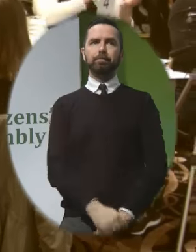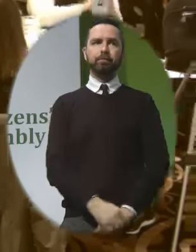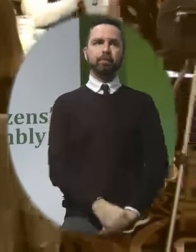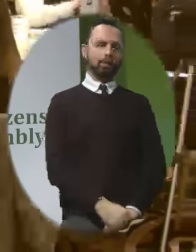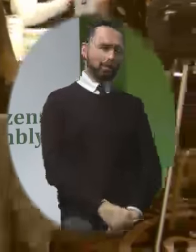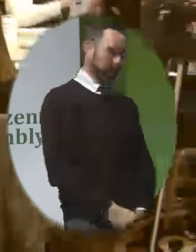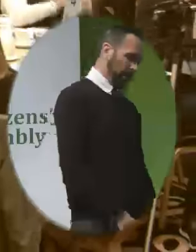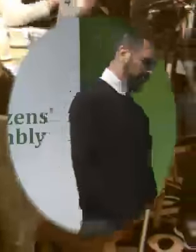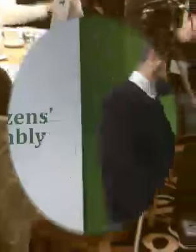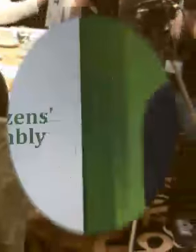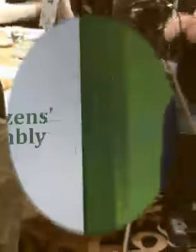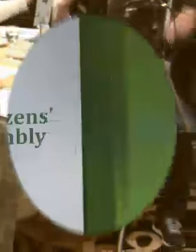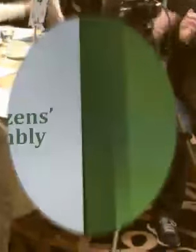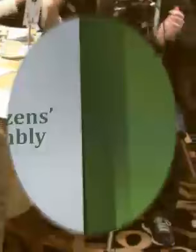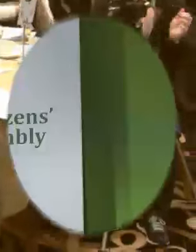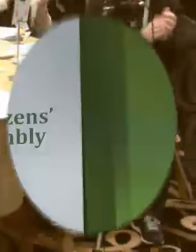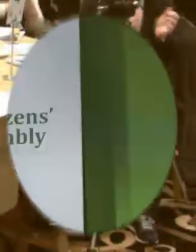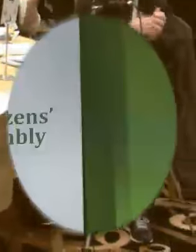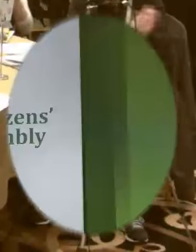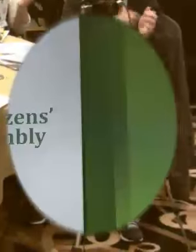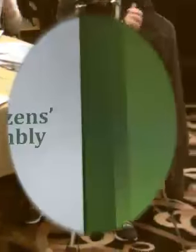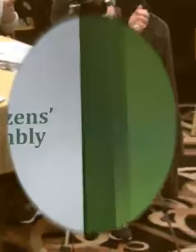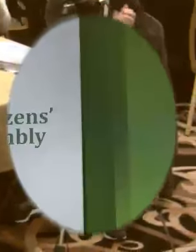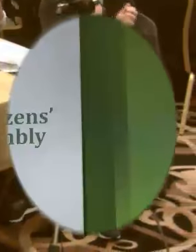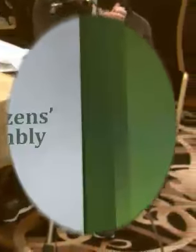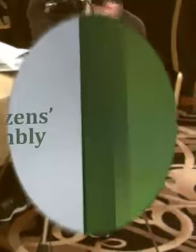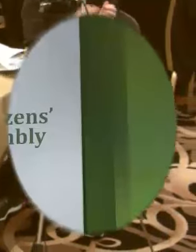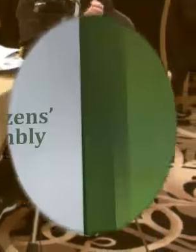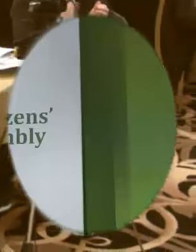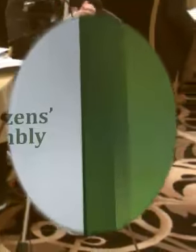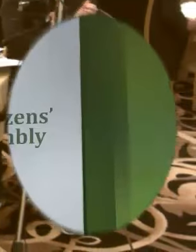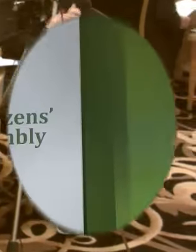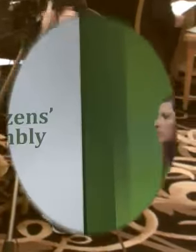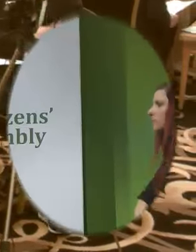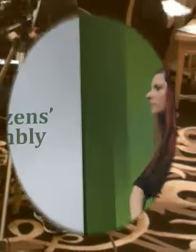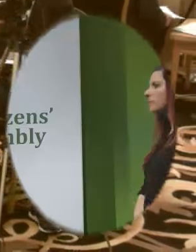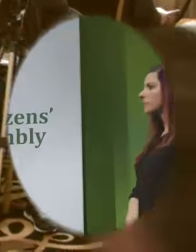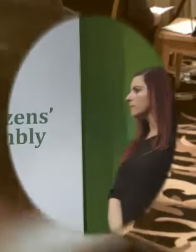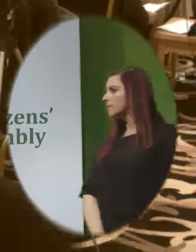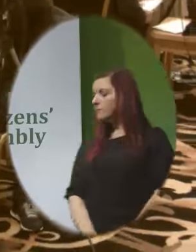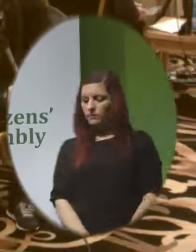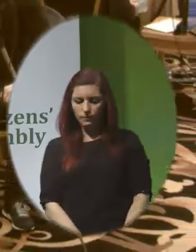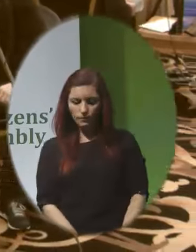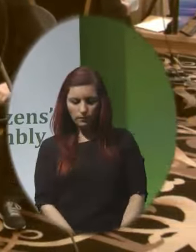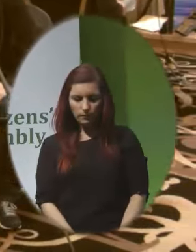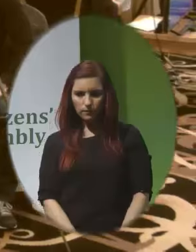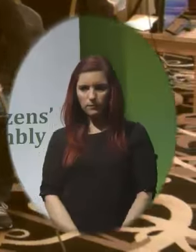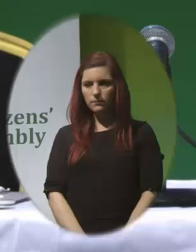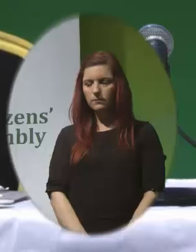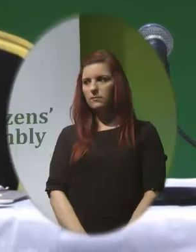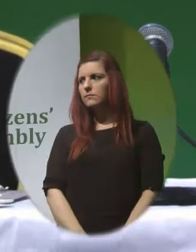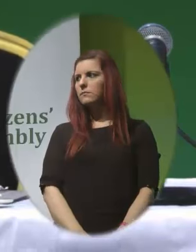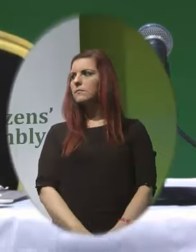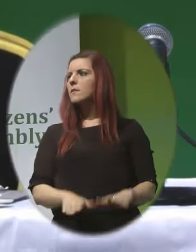you very much Tracy